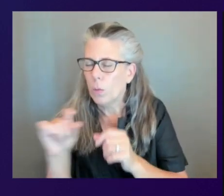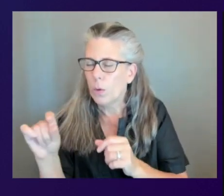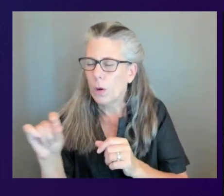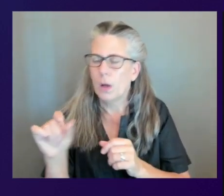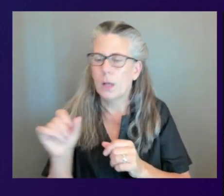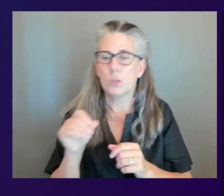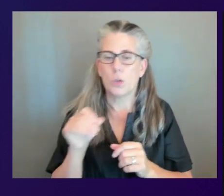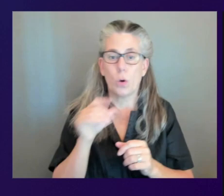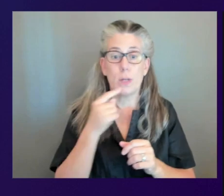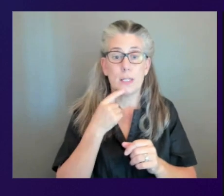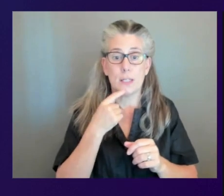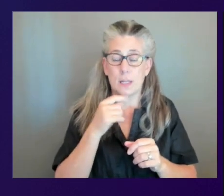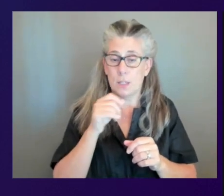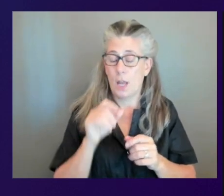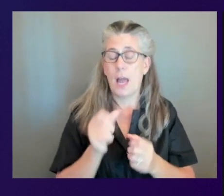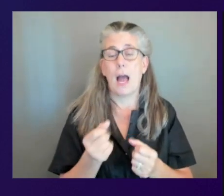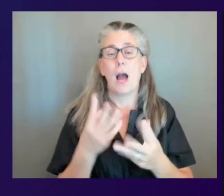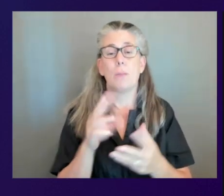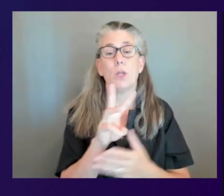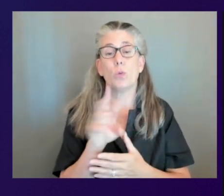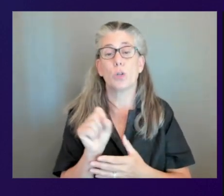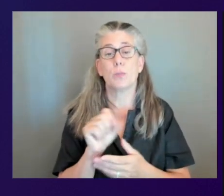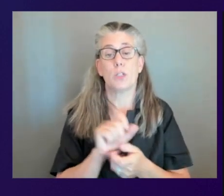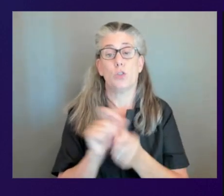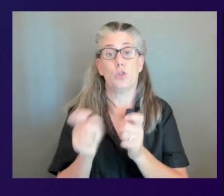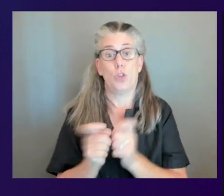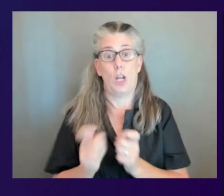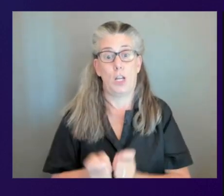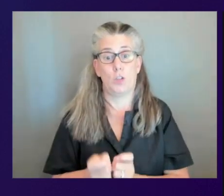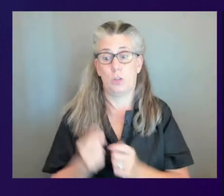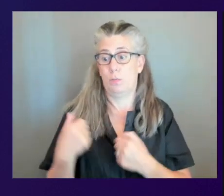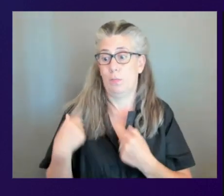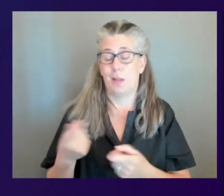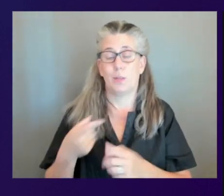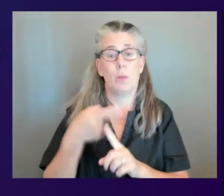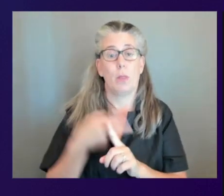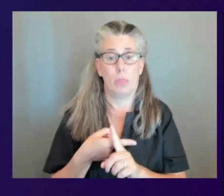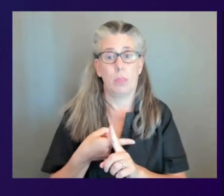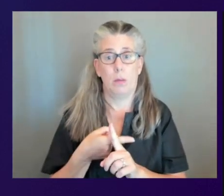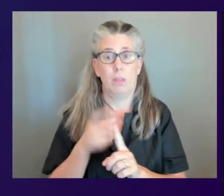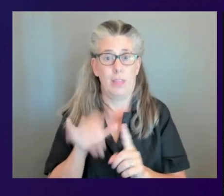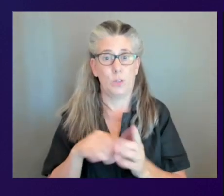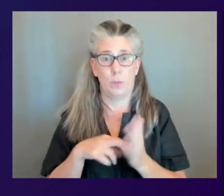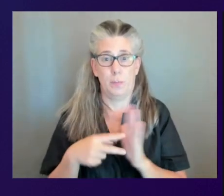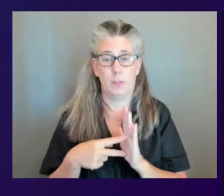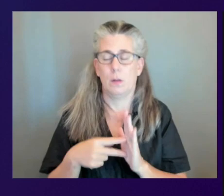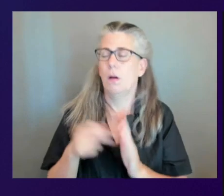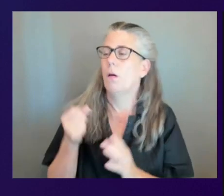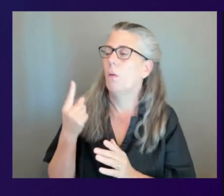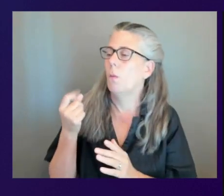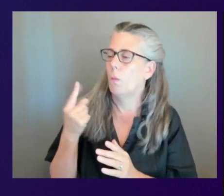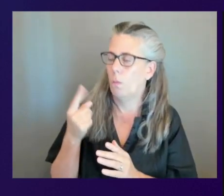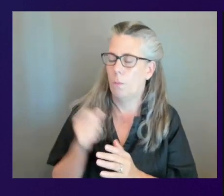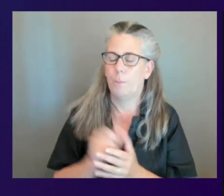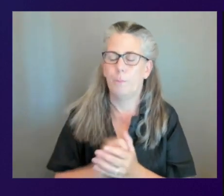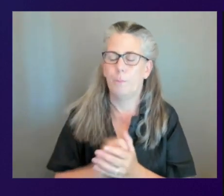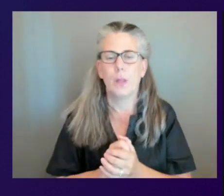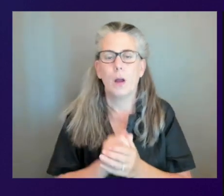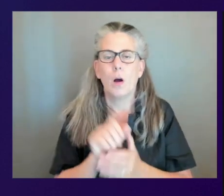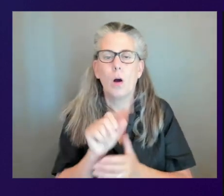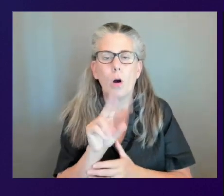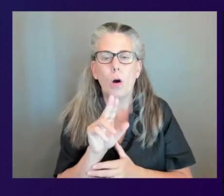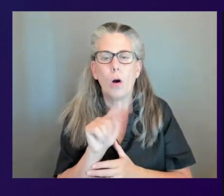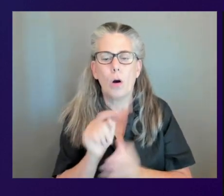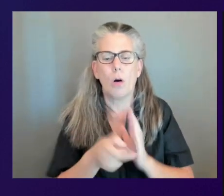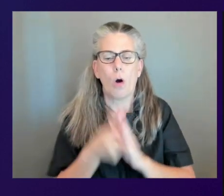hey how many workspaces were changed in this past month between the two running modes and then auto stop that means detecting when